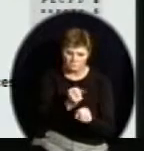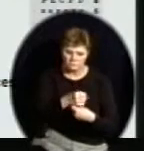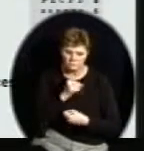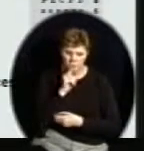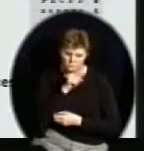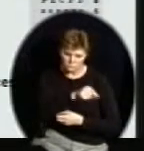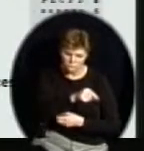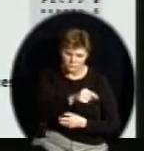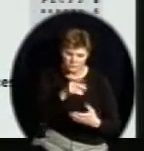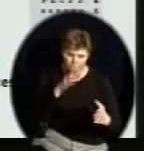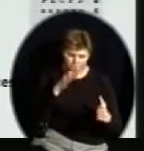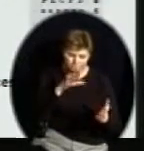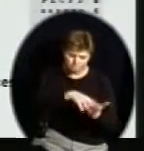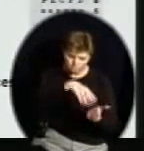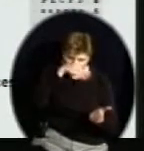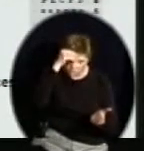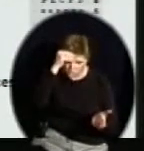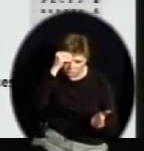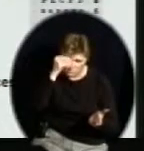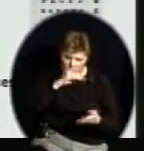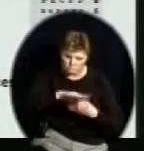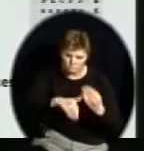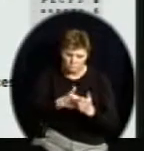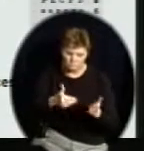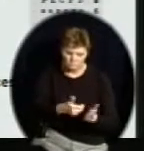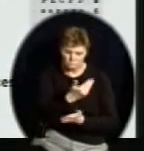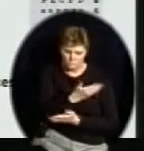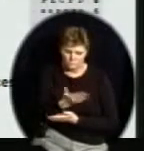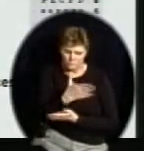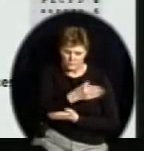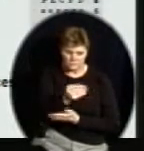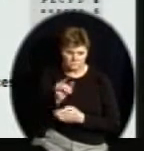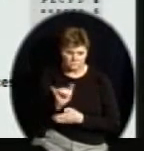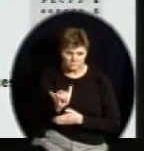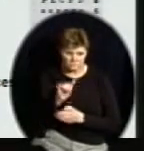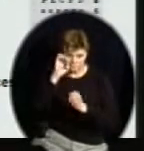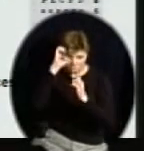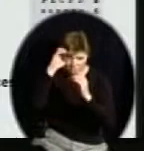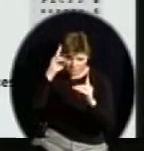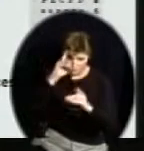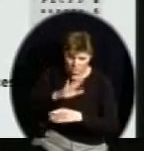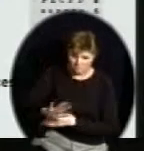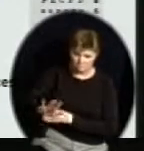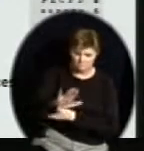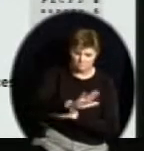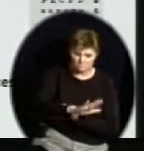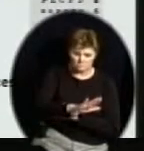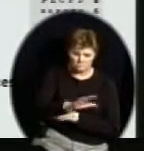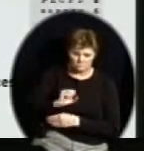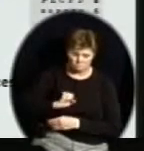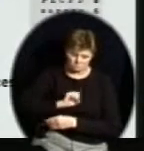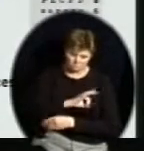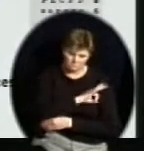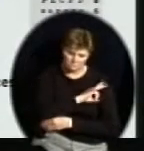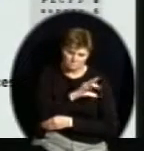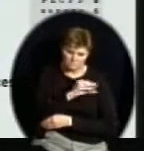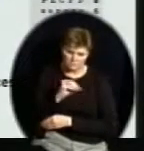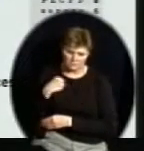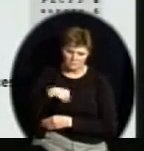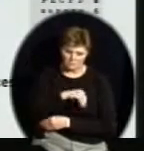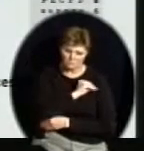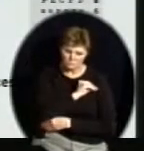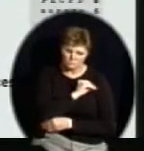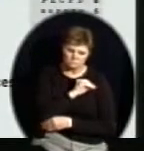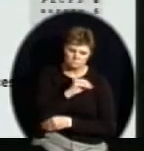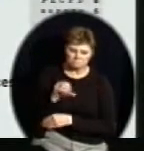educating the public, and you can see where our health coordinator, Cindy Gilmore, was actually on public radio and also featured in a magazine. And